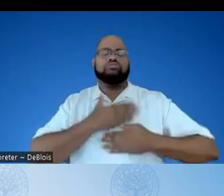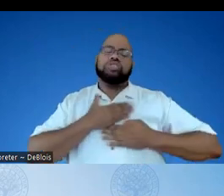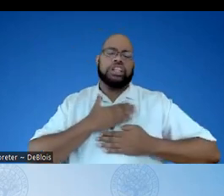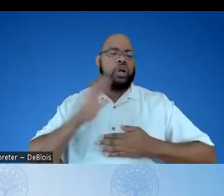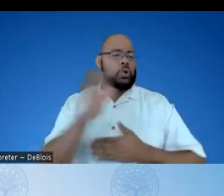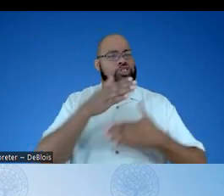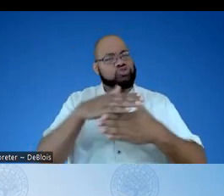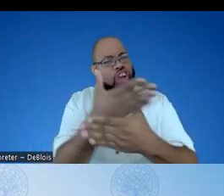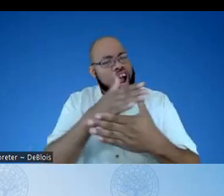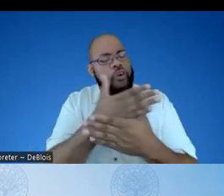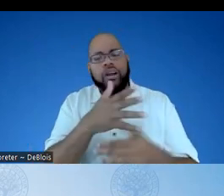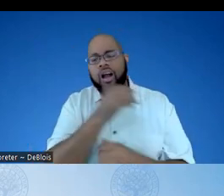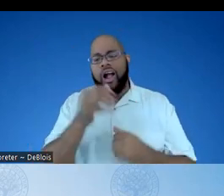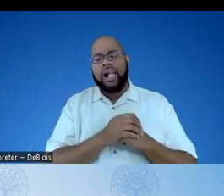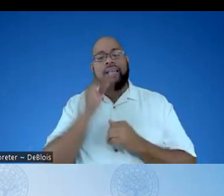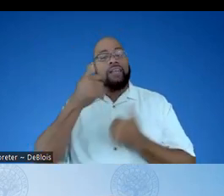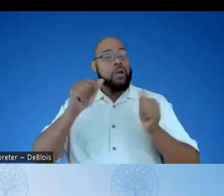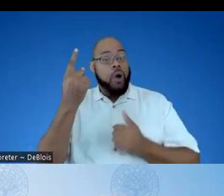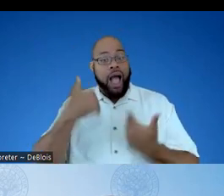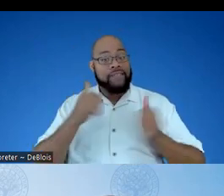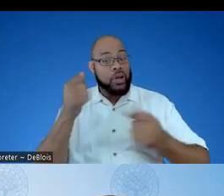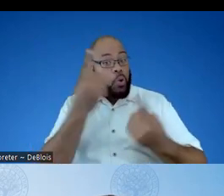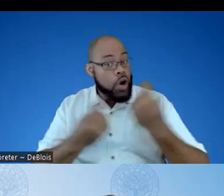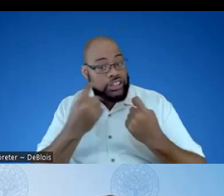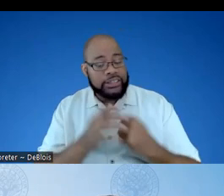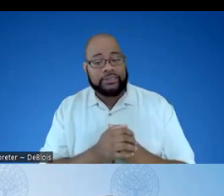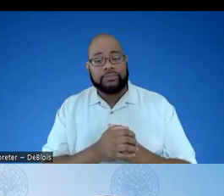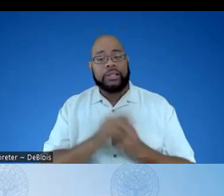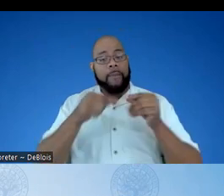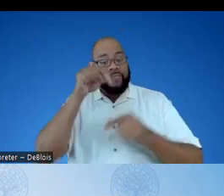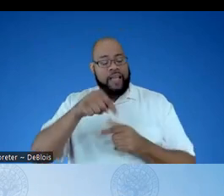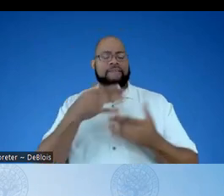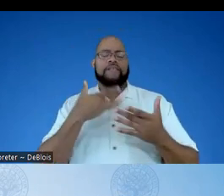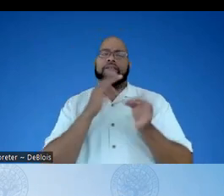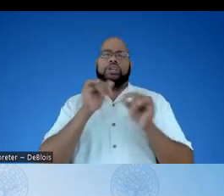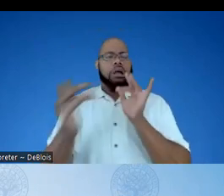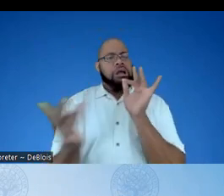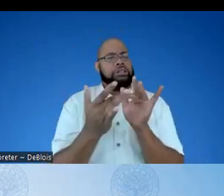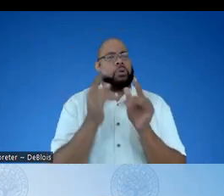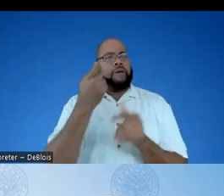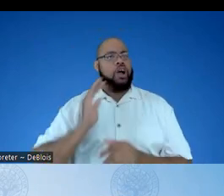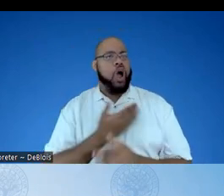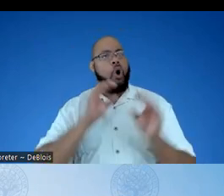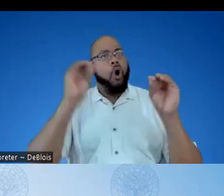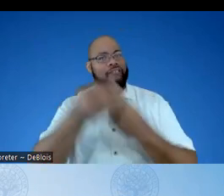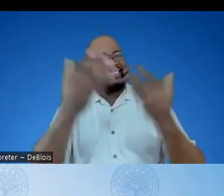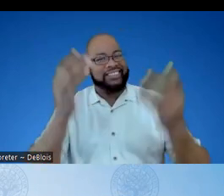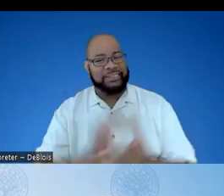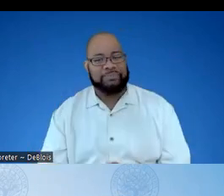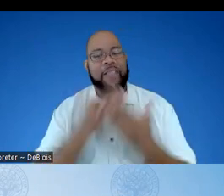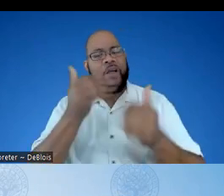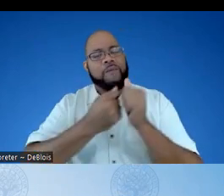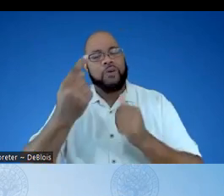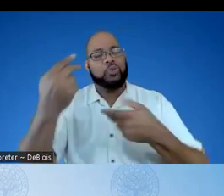your sharing. And if anybody has any questions about this, feel free to reach out to one of our offices. Thank you,